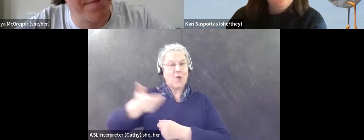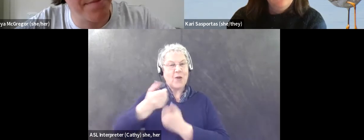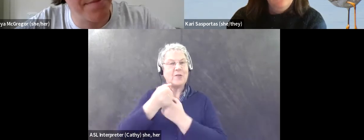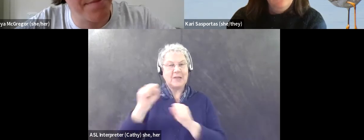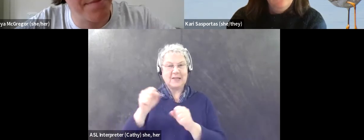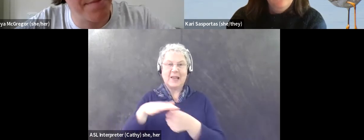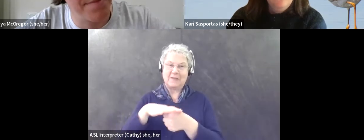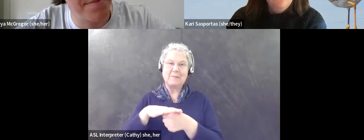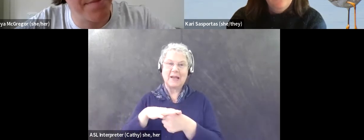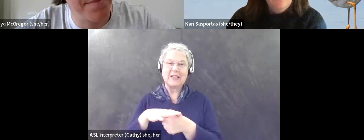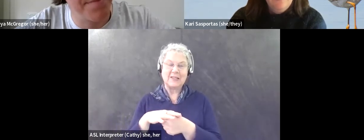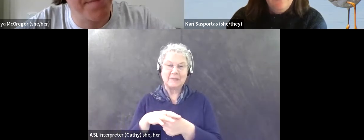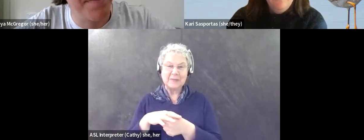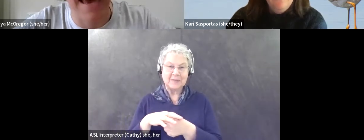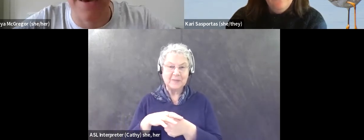space.